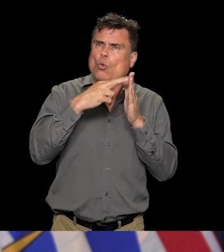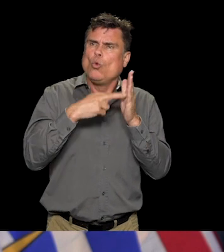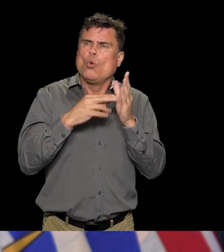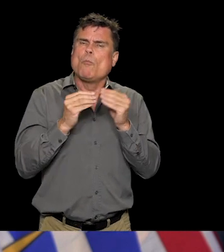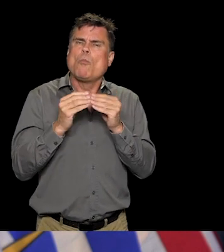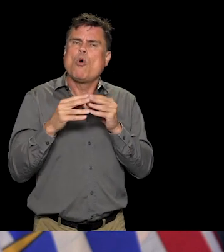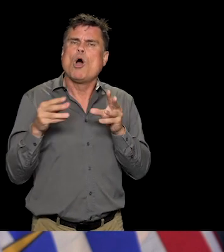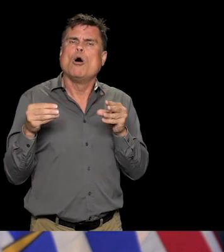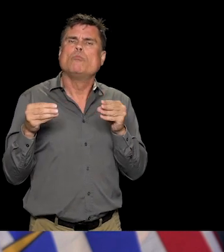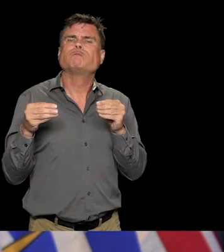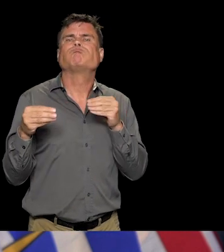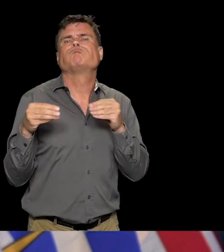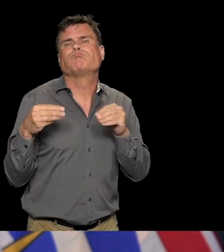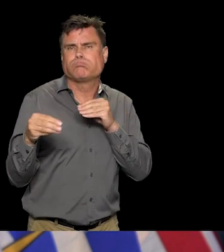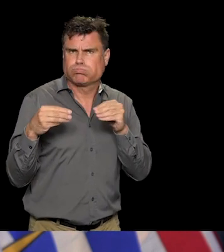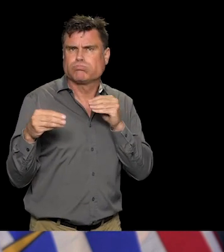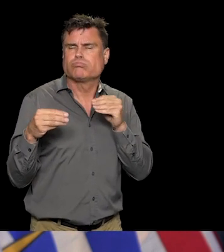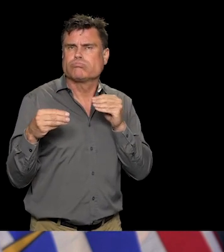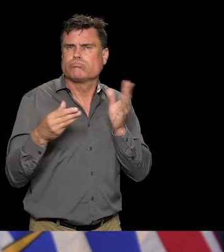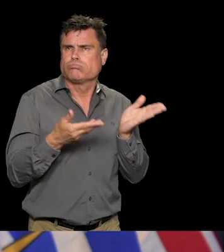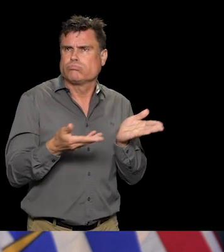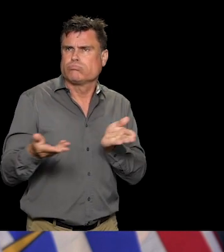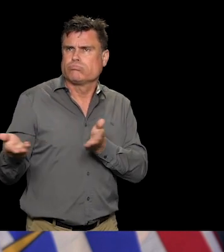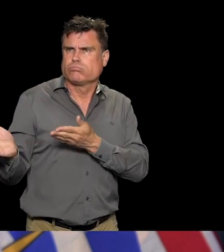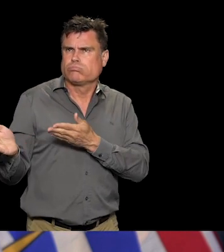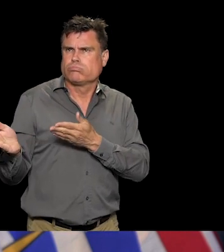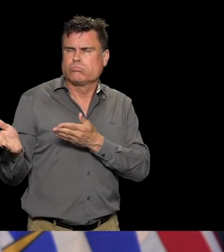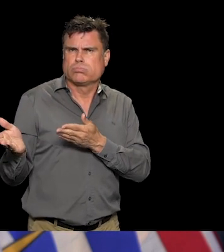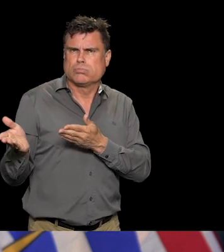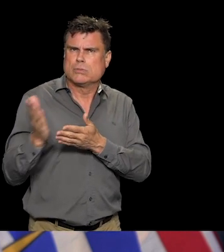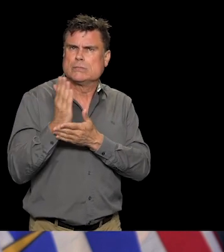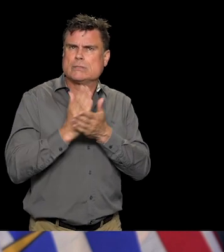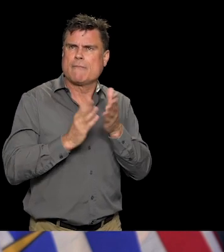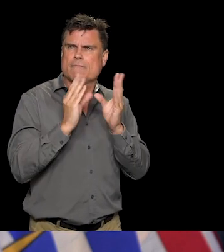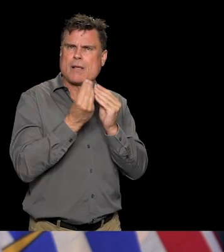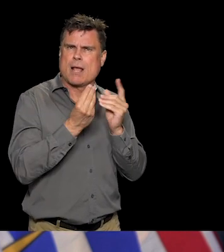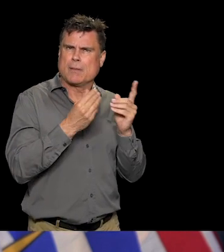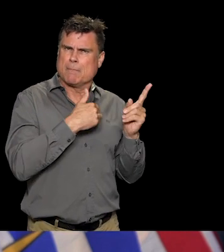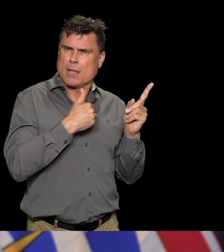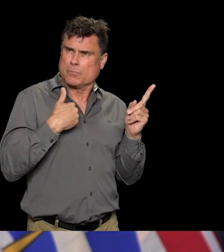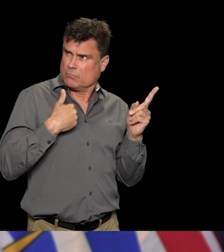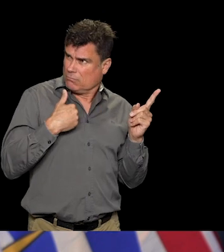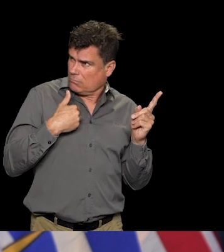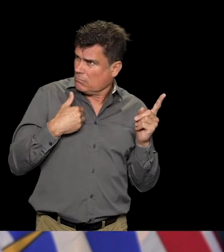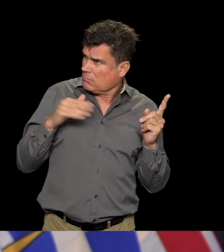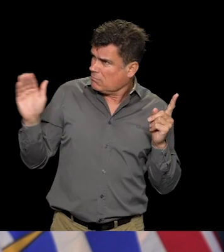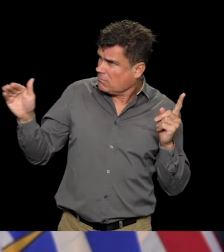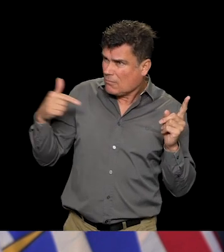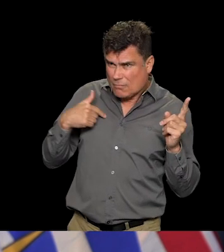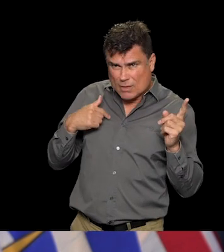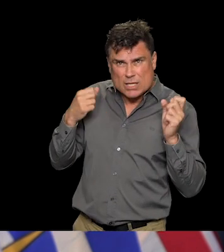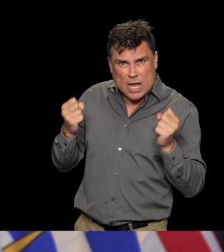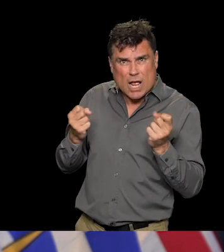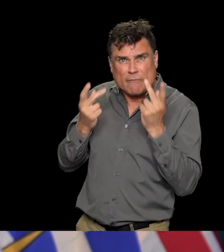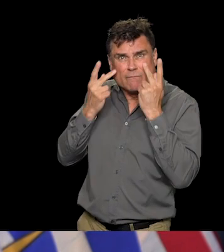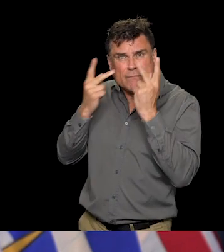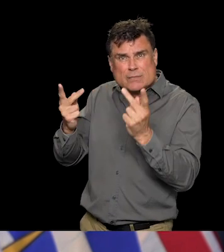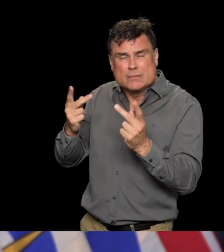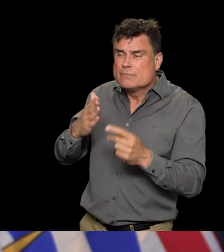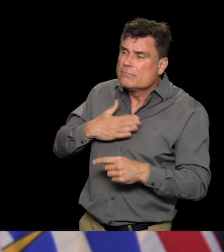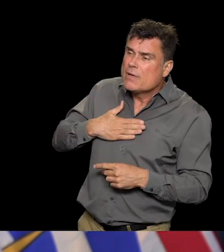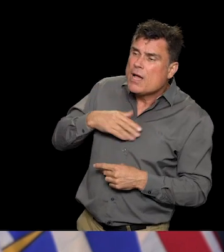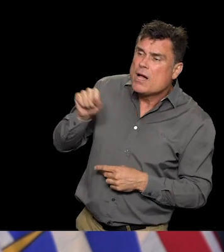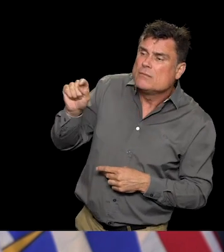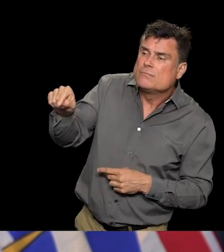they may be able to see their loved ones coming up soon, particularly here on the island where we haven't had a new case in